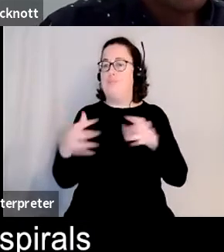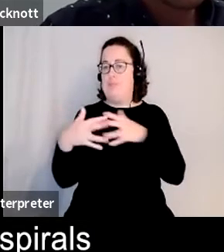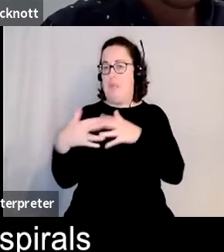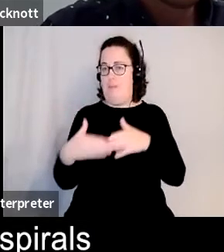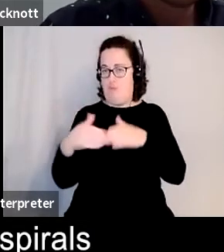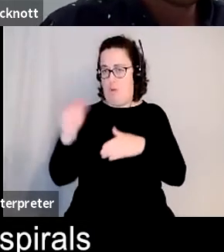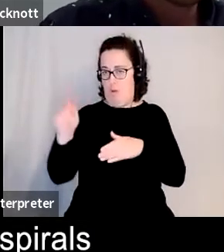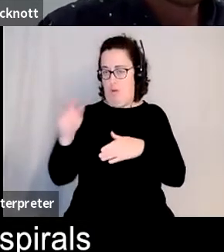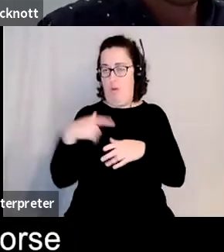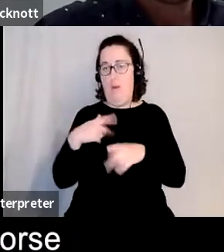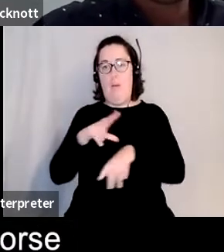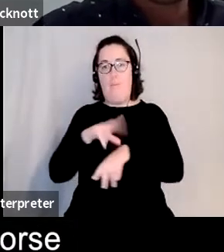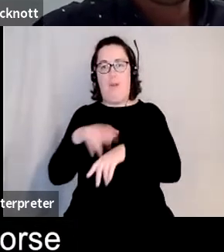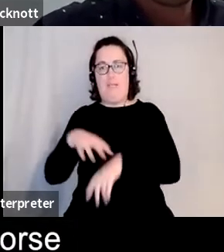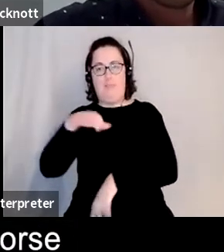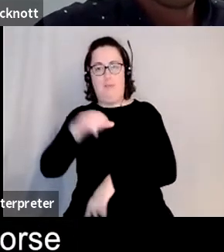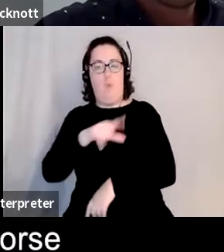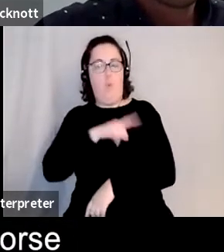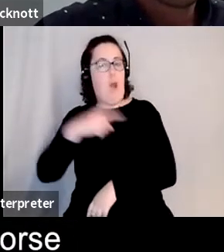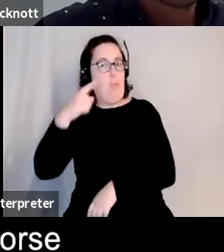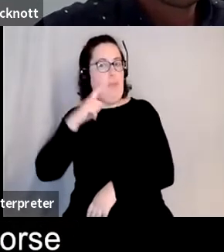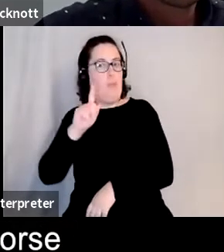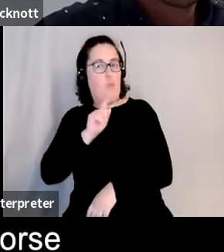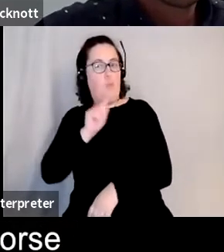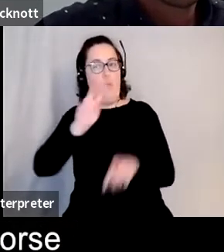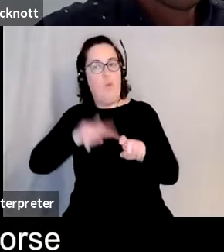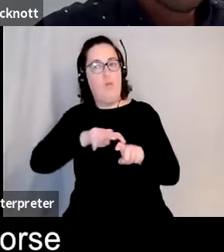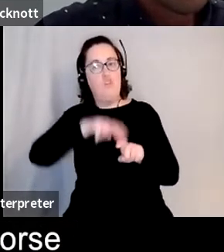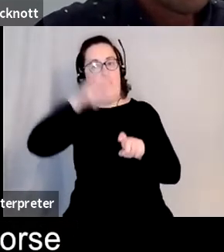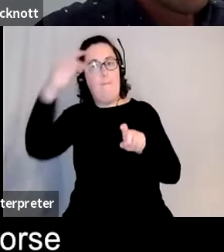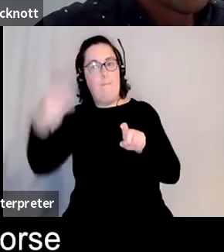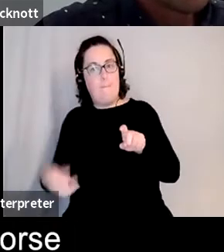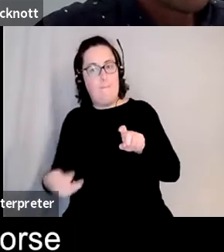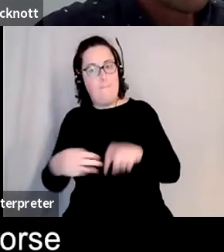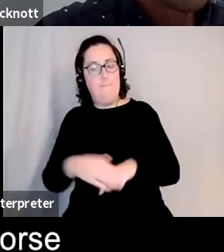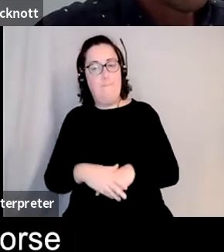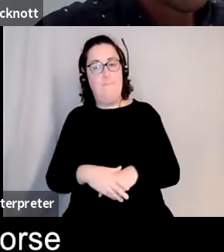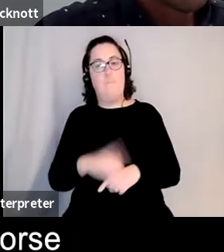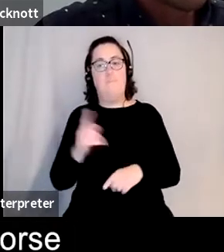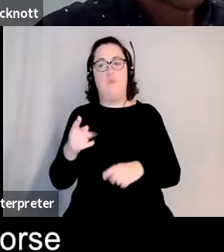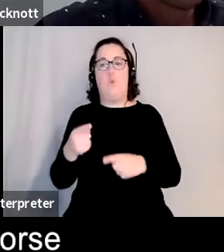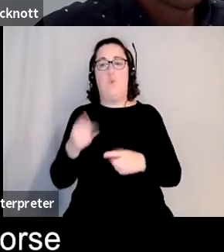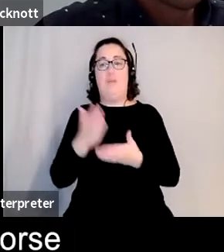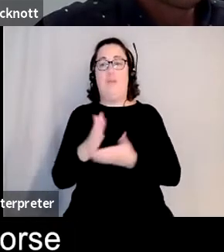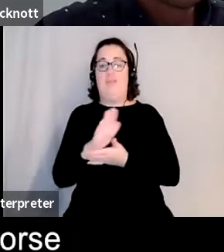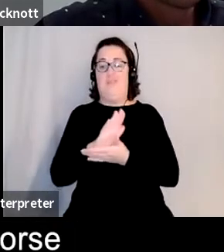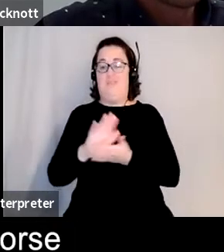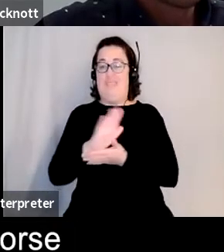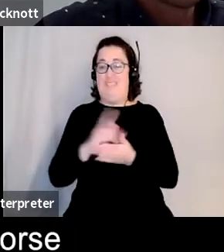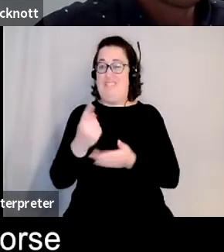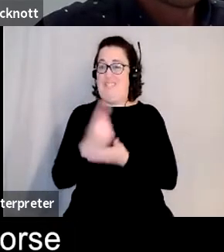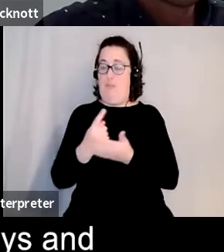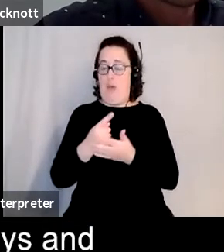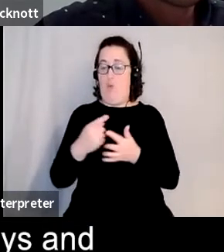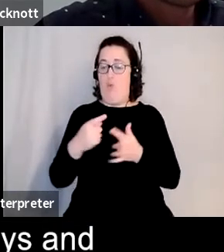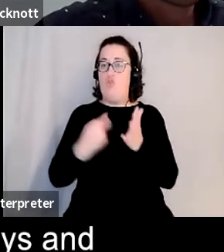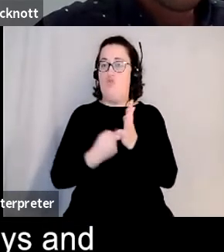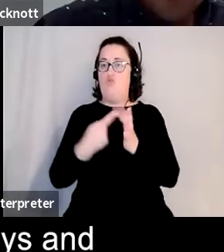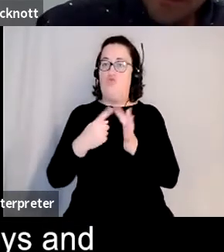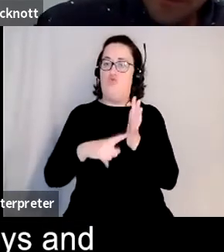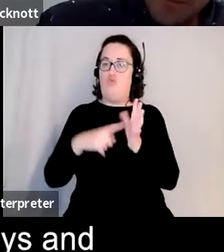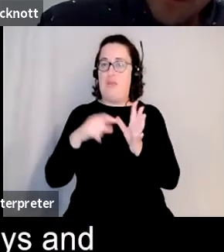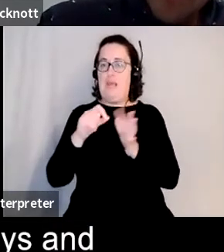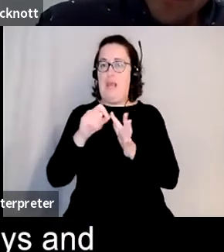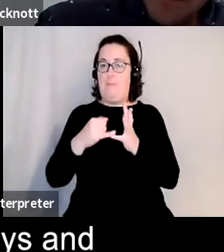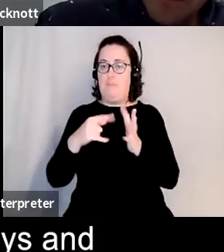spirals from there and so in some ways it's about relapse and sort of in worse relapse than before you were being worse than you were before